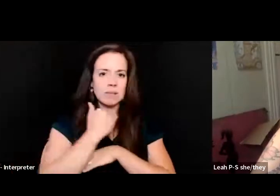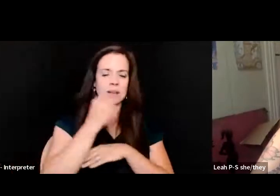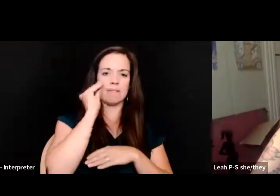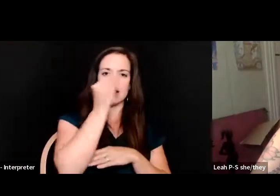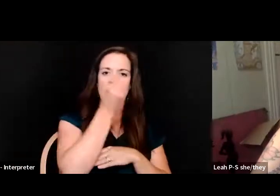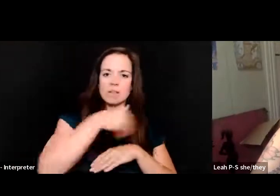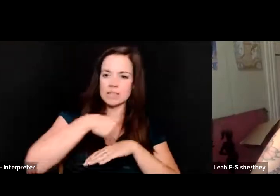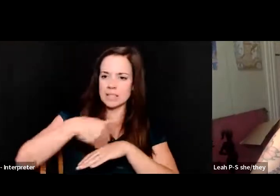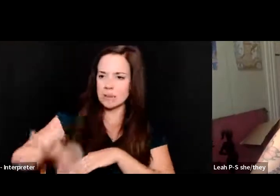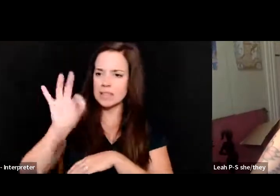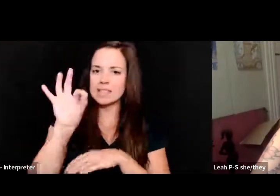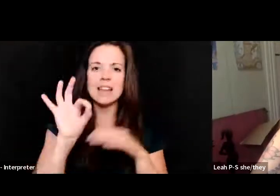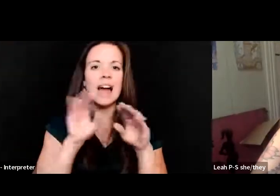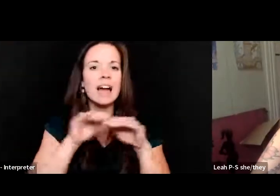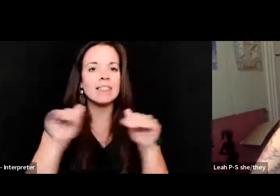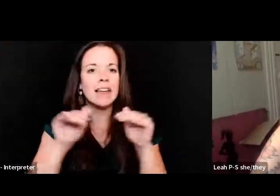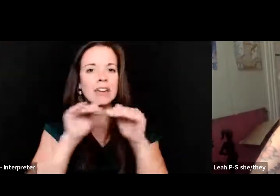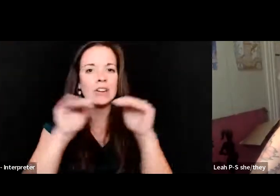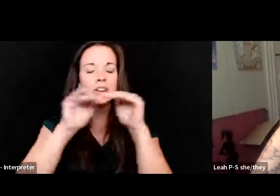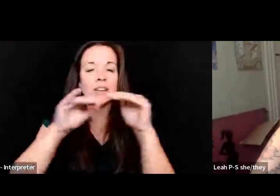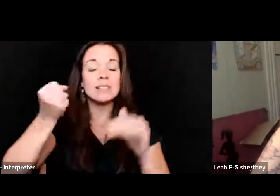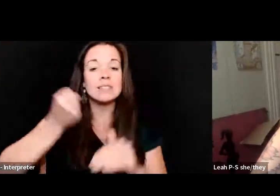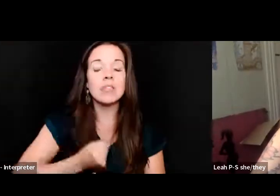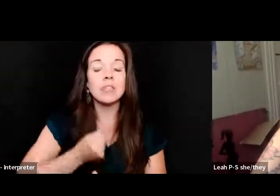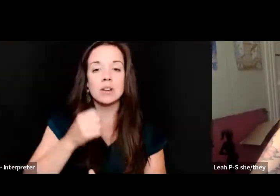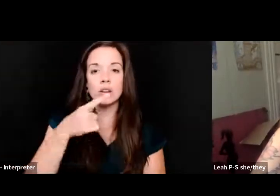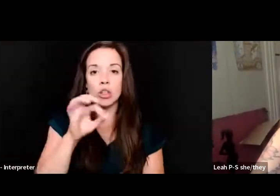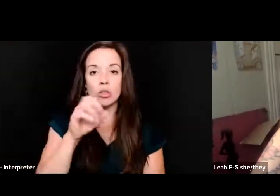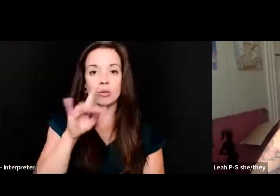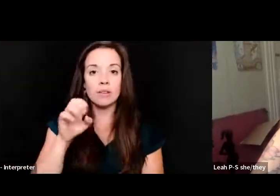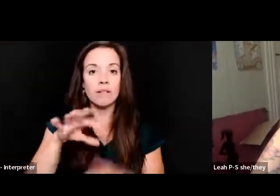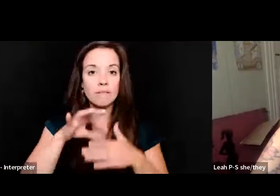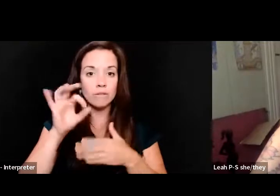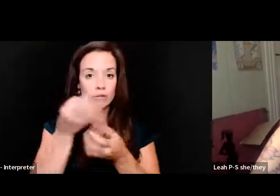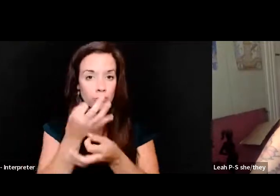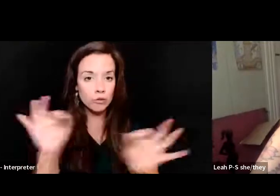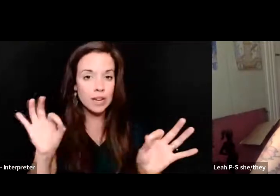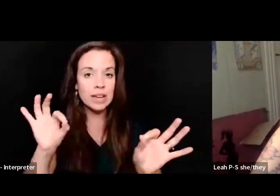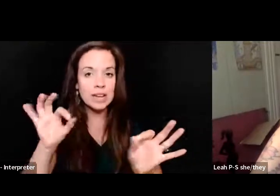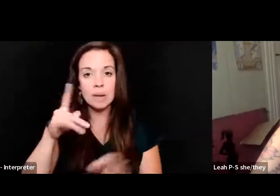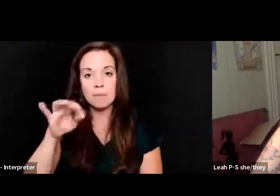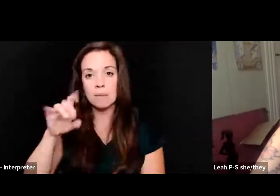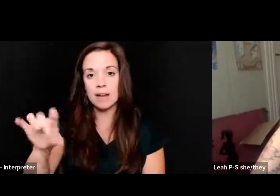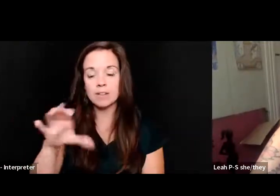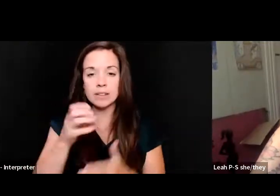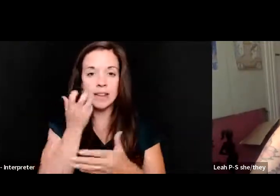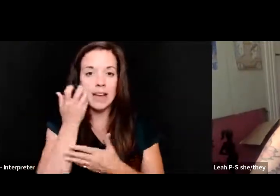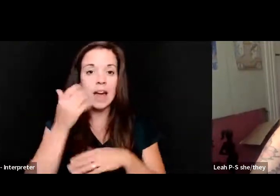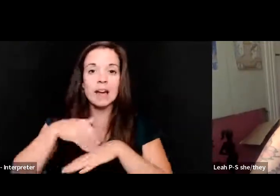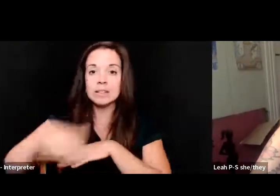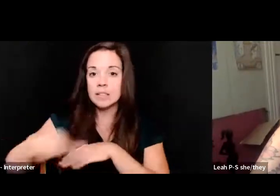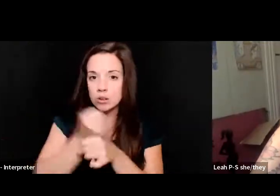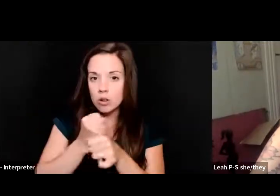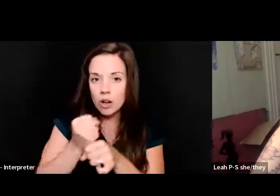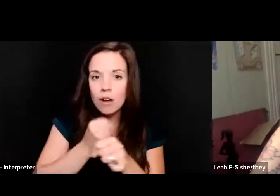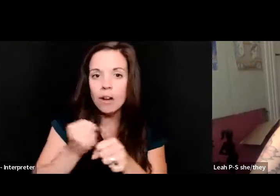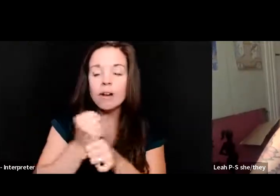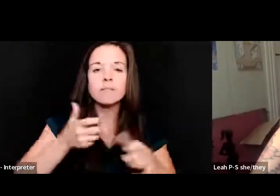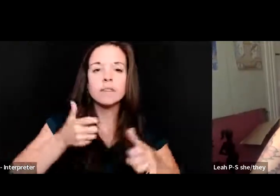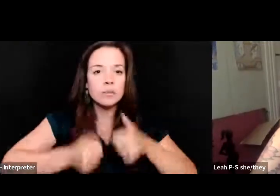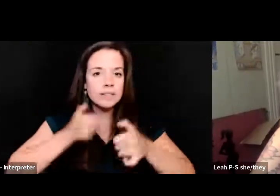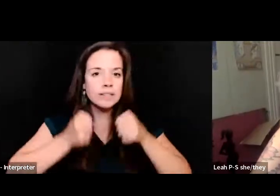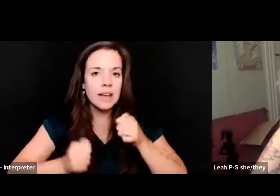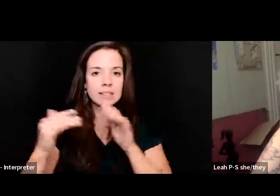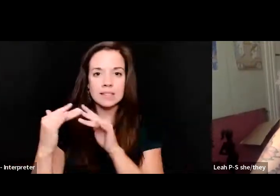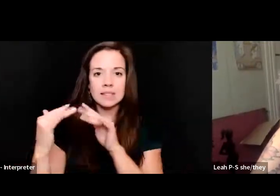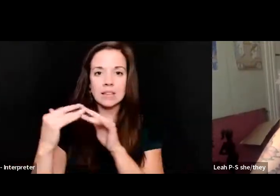layer gluten free southern pound cake the day after she died without a note. I sent Seattle coffee. We texted touch fingers.